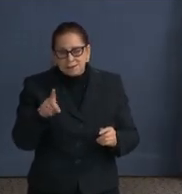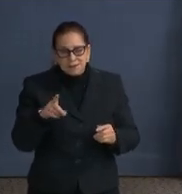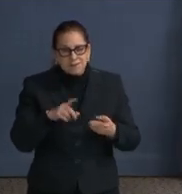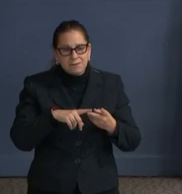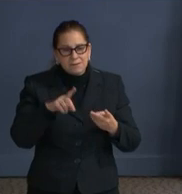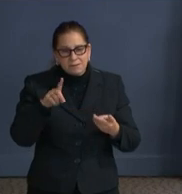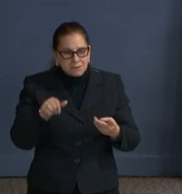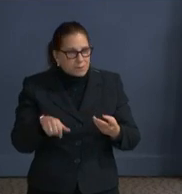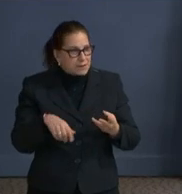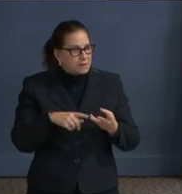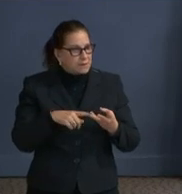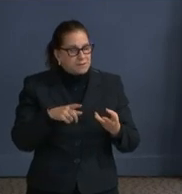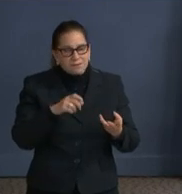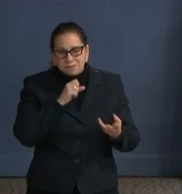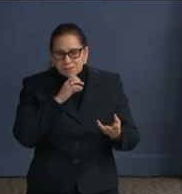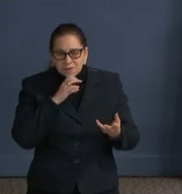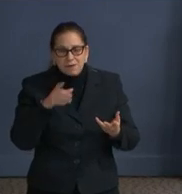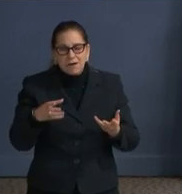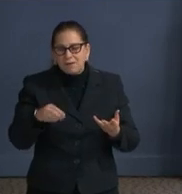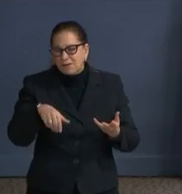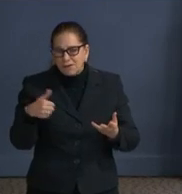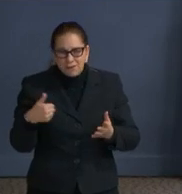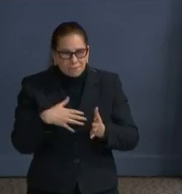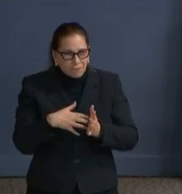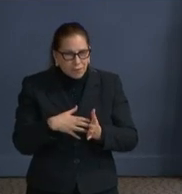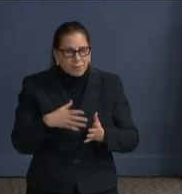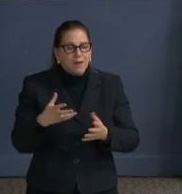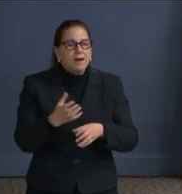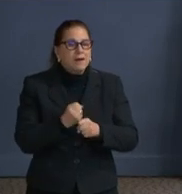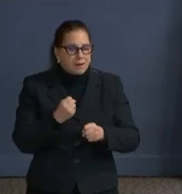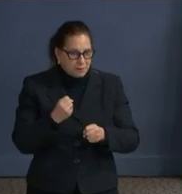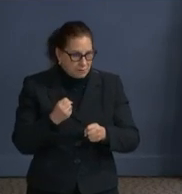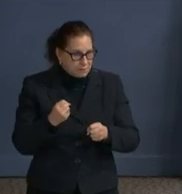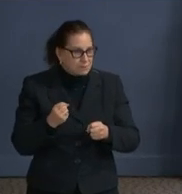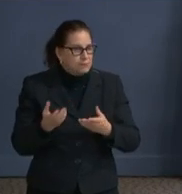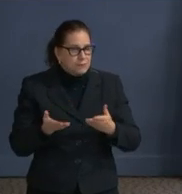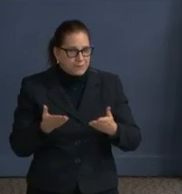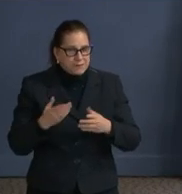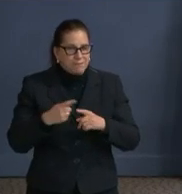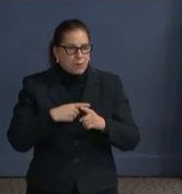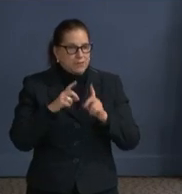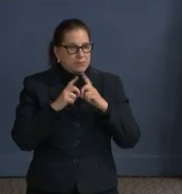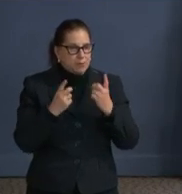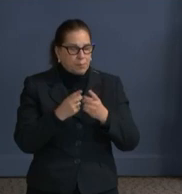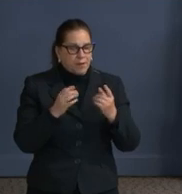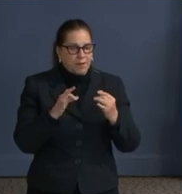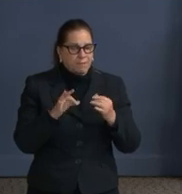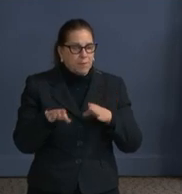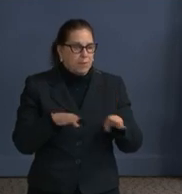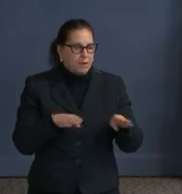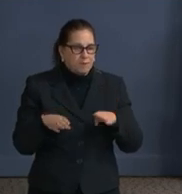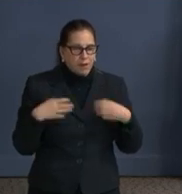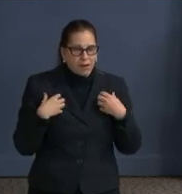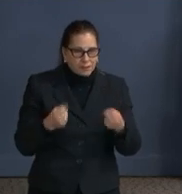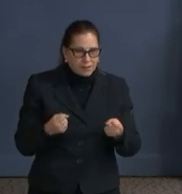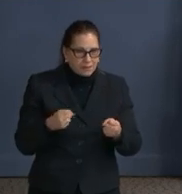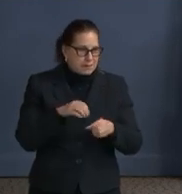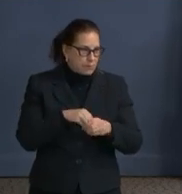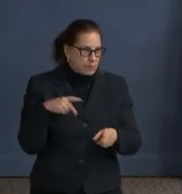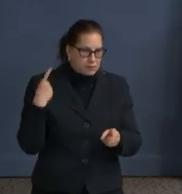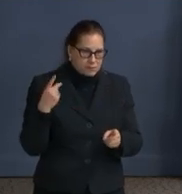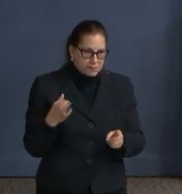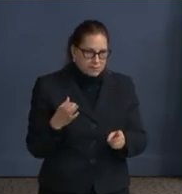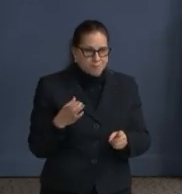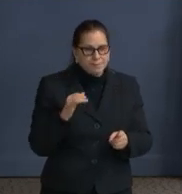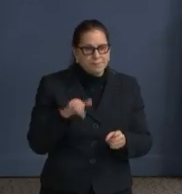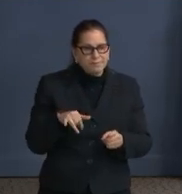Services, others who may be receiving support from our Department of Behavioral Health, and those who are in the custody of the District of Columbia and our Department